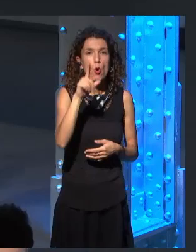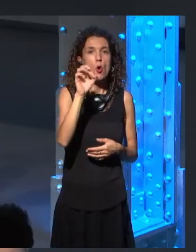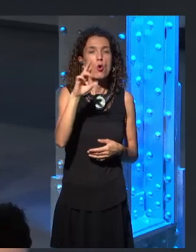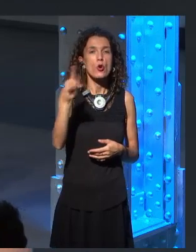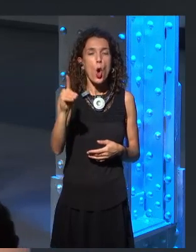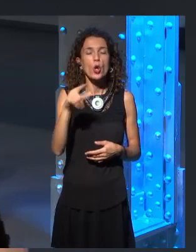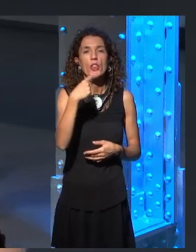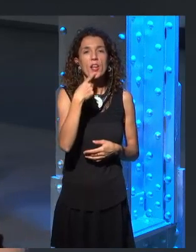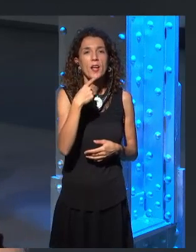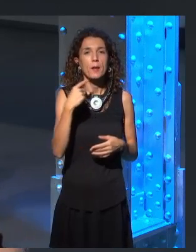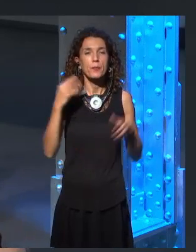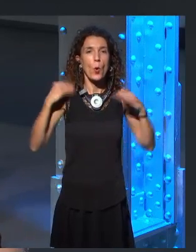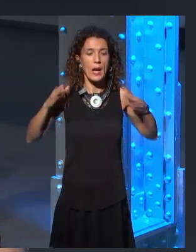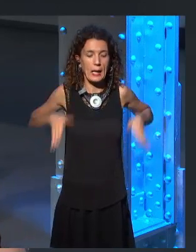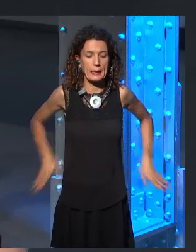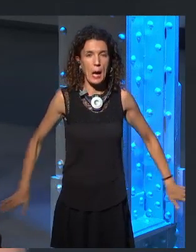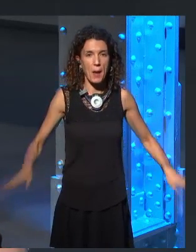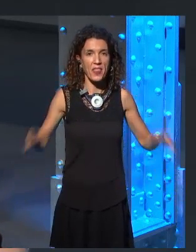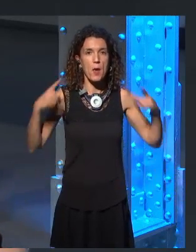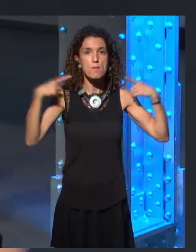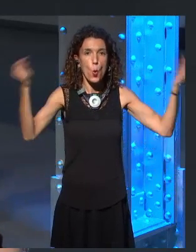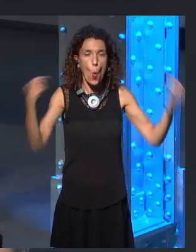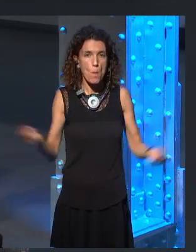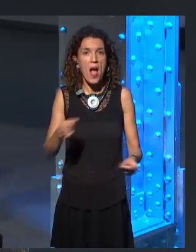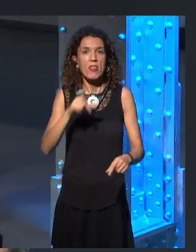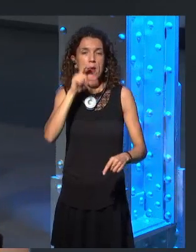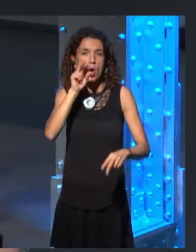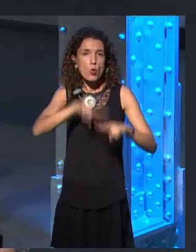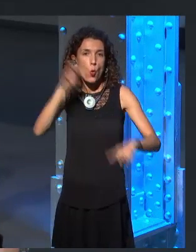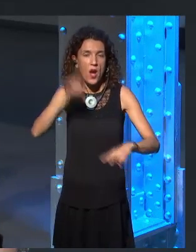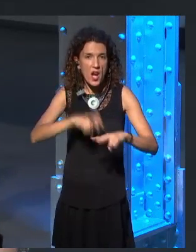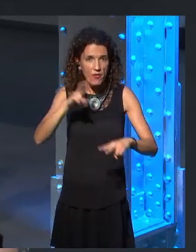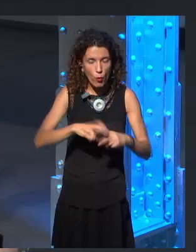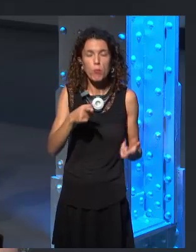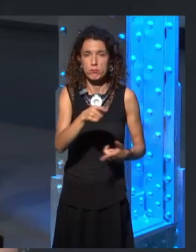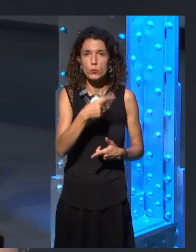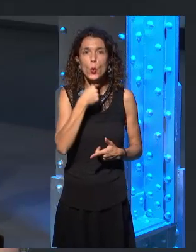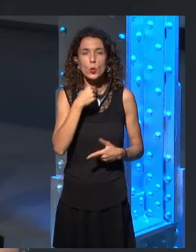I don't know more about him, basically. So there is a discrepancy there.